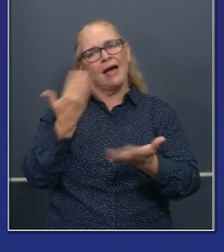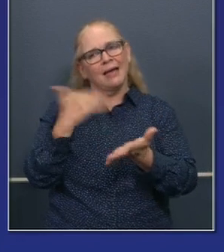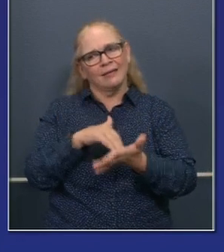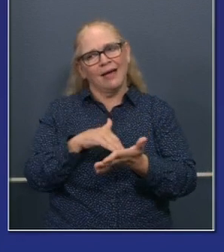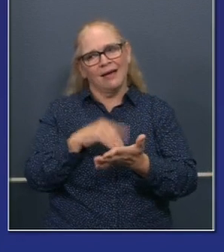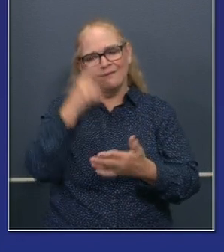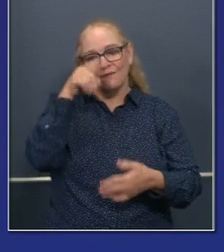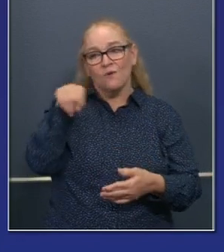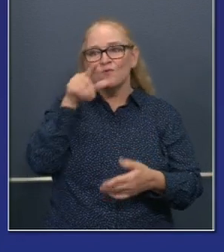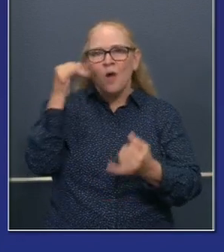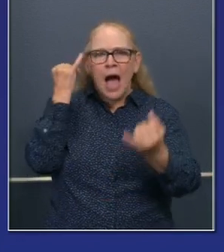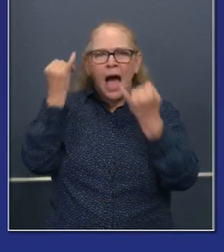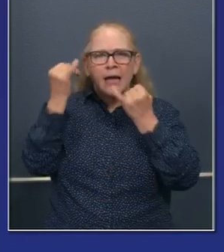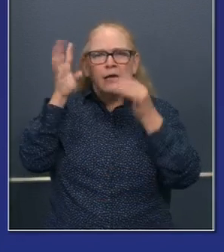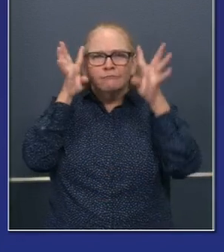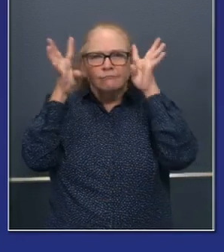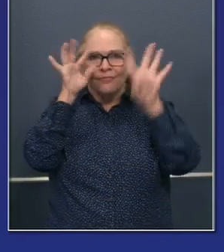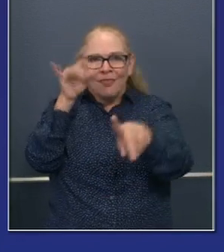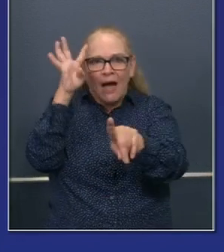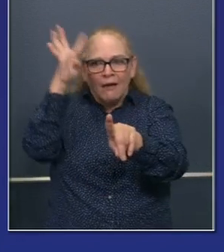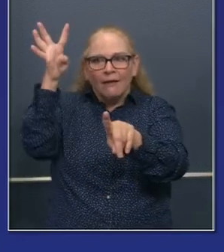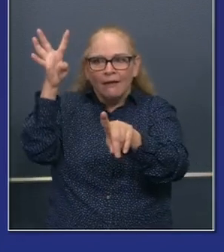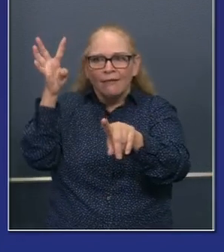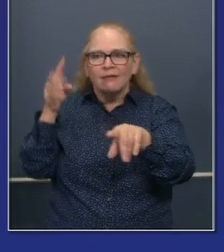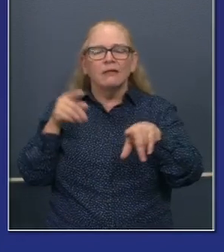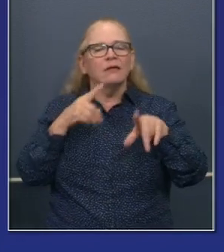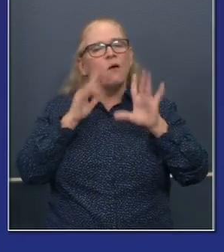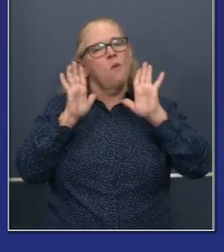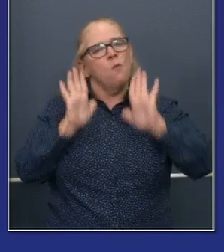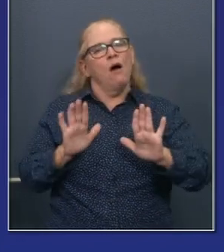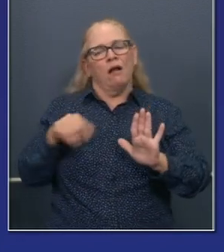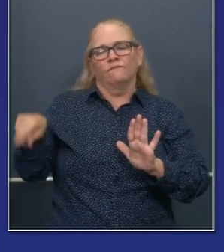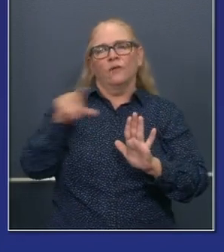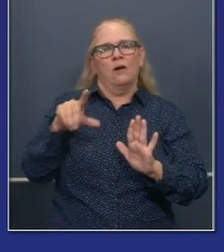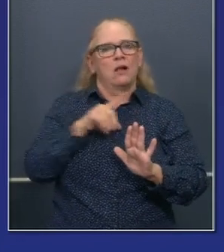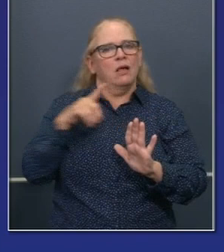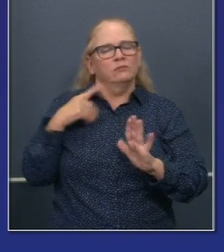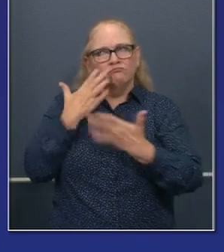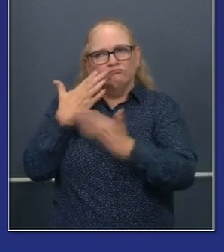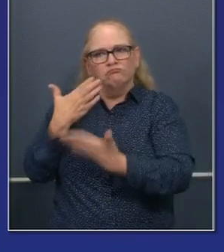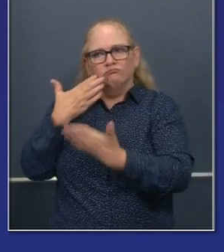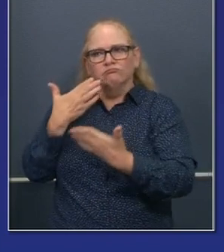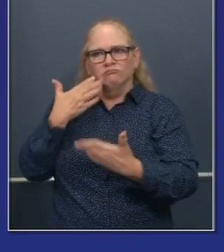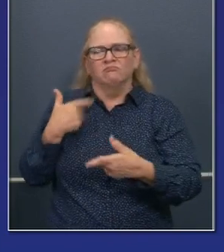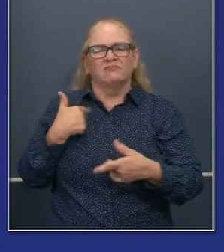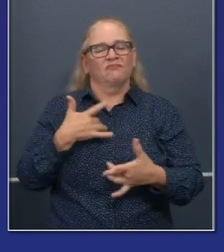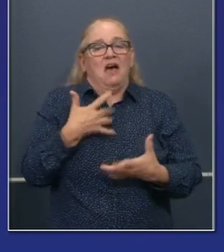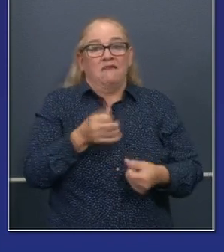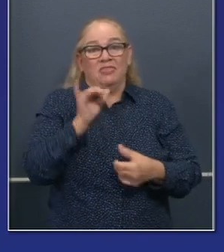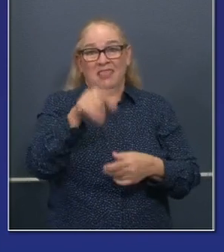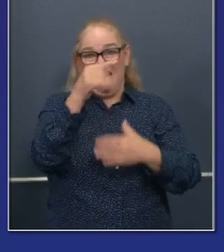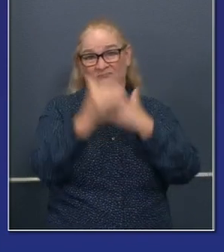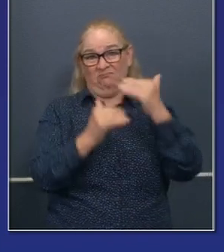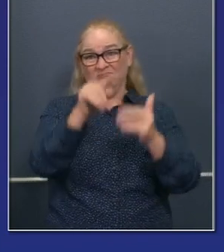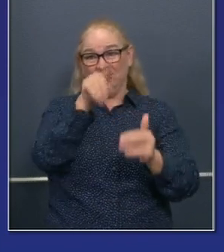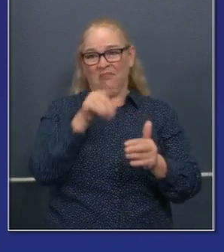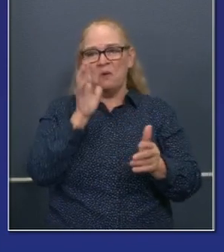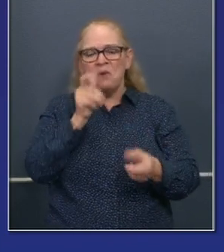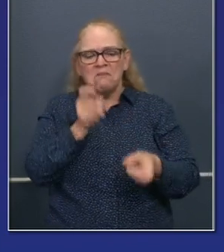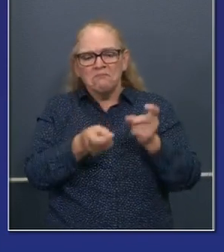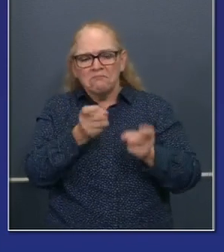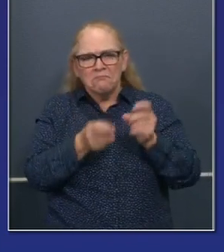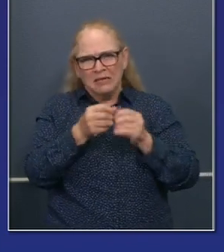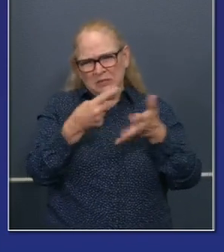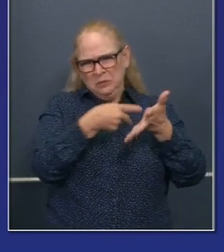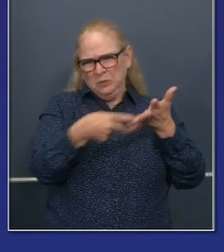ideas, uh, and we have confidence we can get some of these over, uh, the, the finish line accordingly. We have a lot of work we